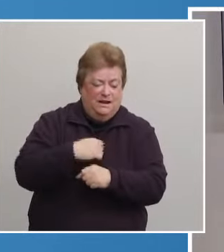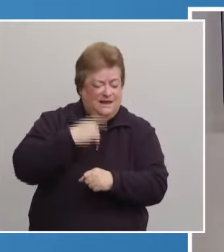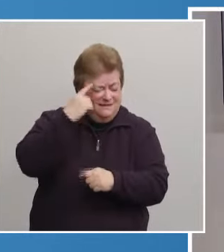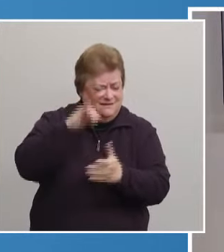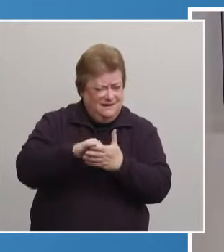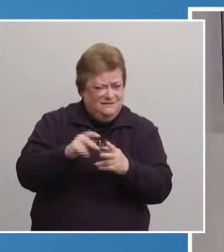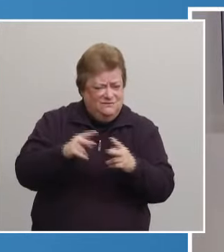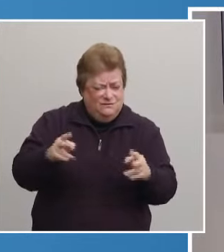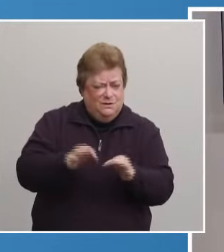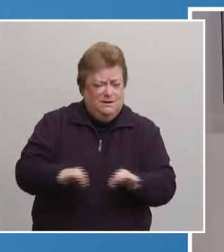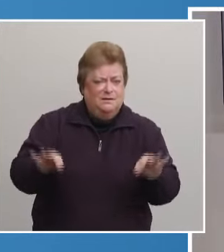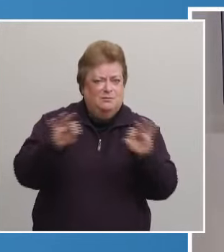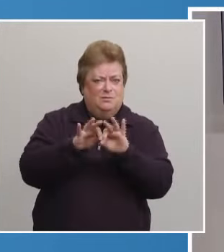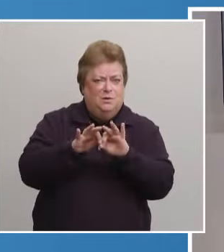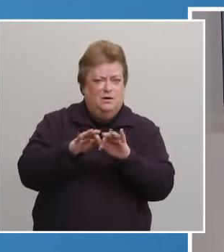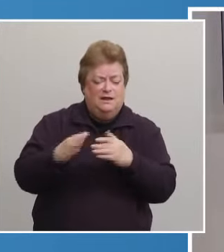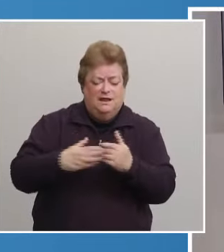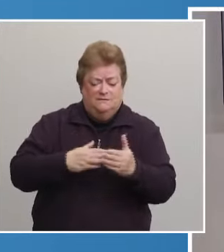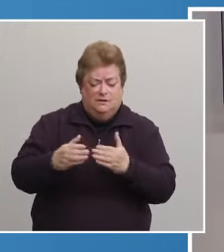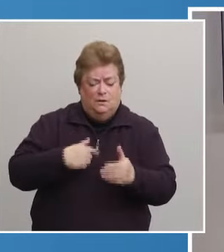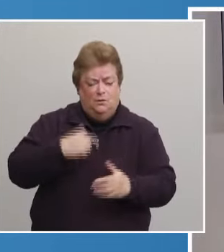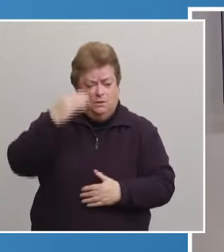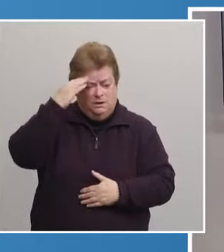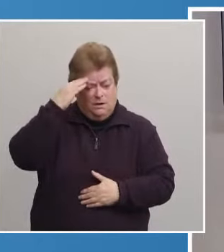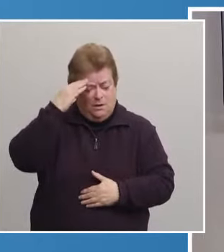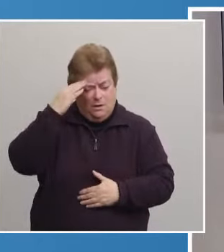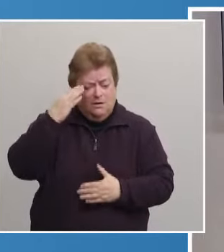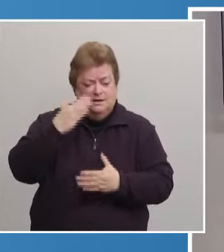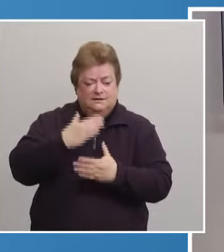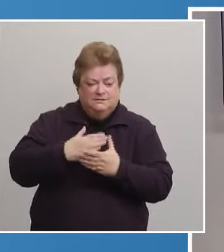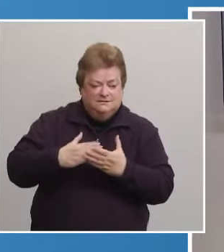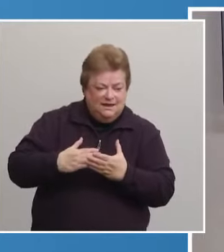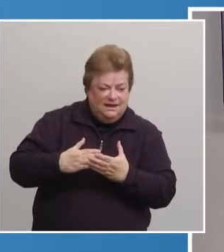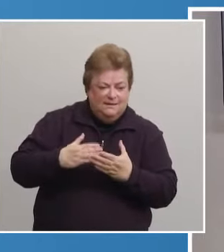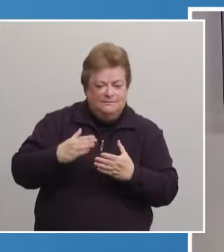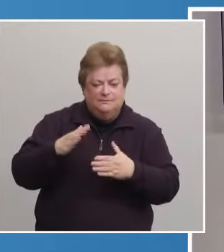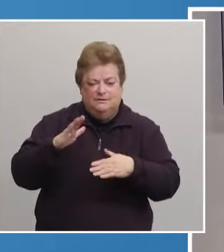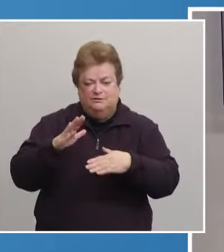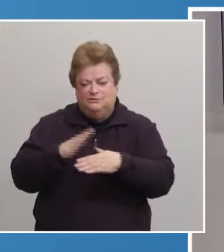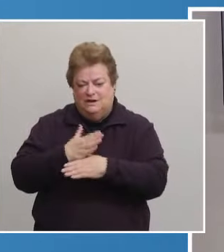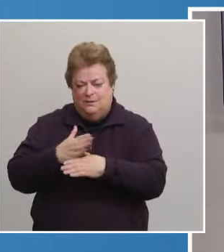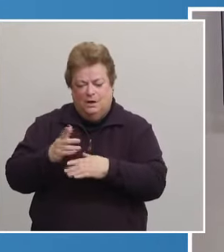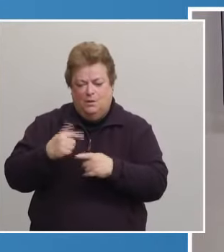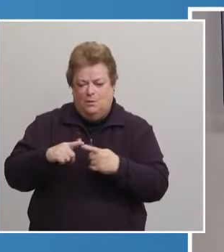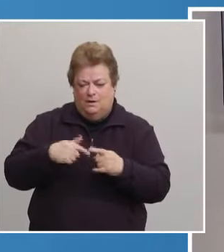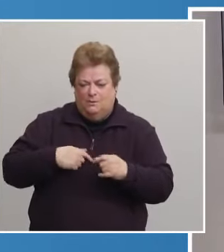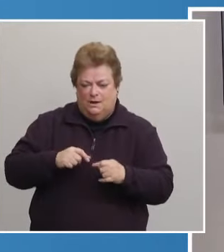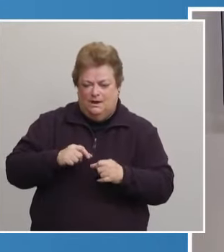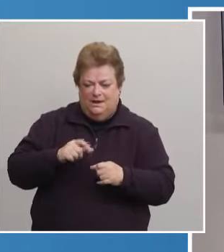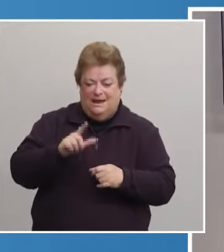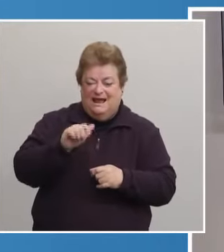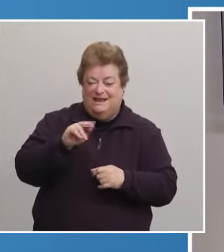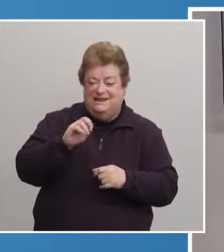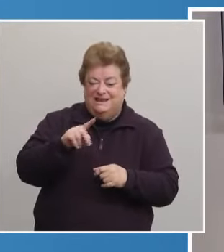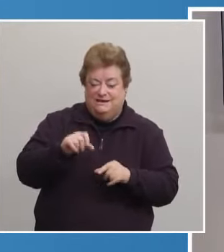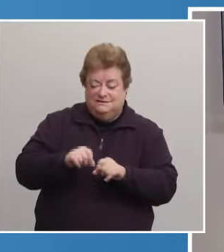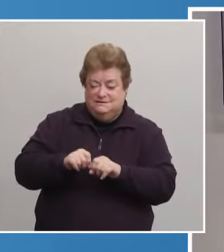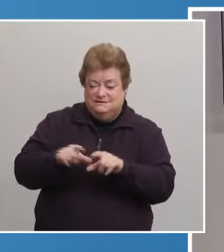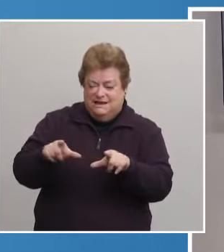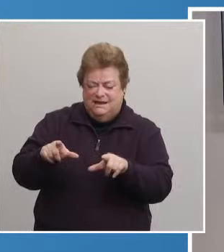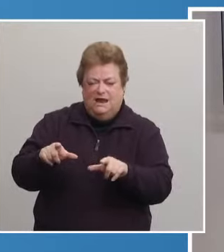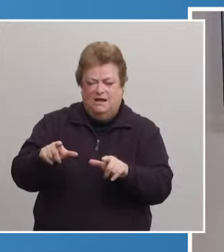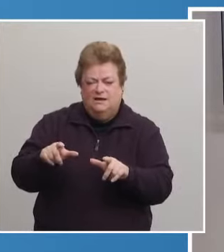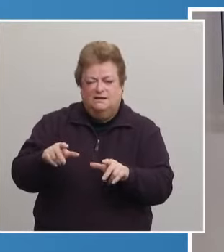even we've been aware at times, there has been some sharing when we sent links out, which is, is very